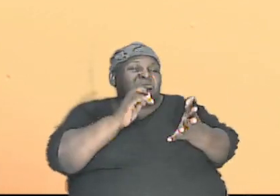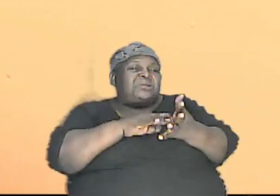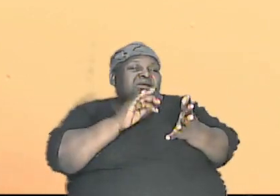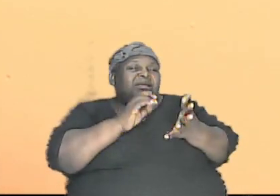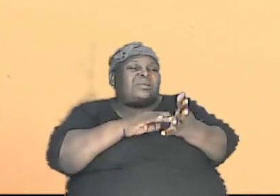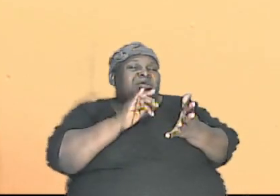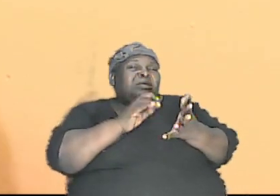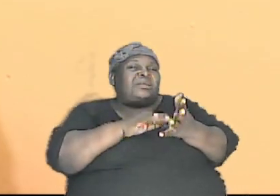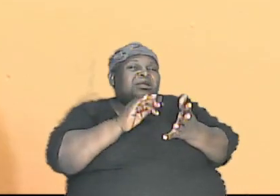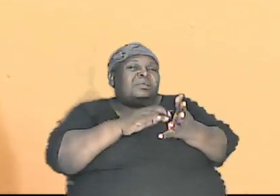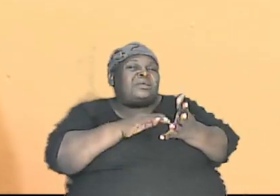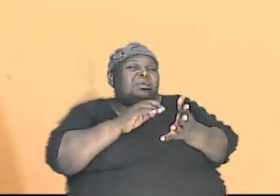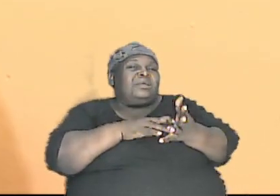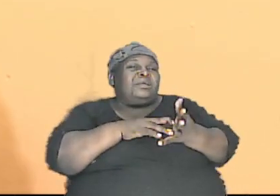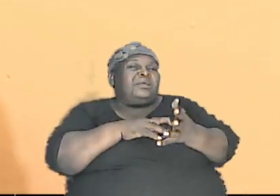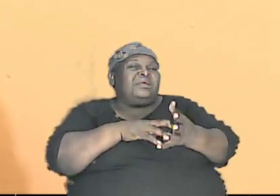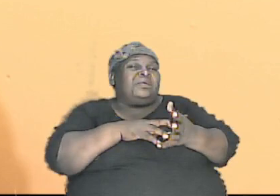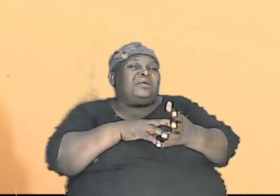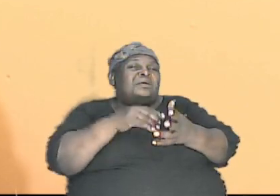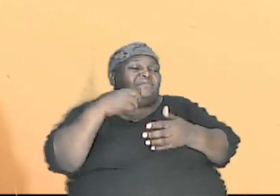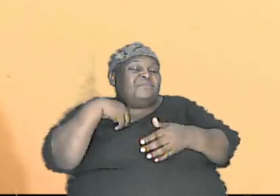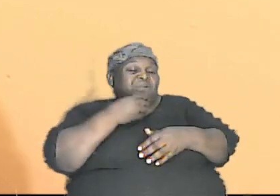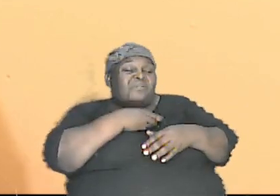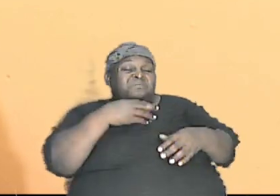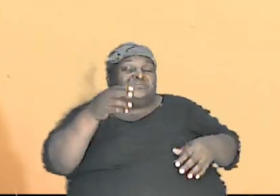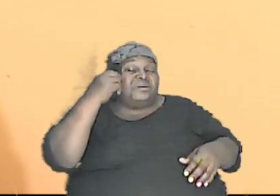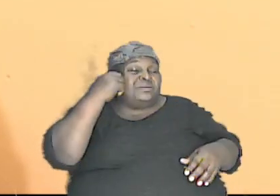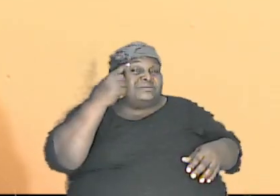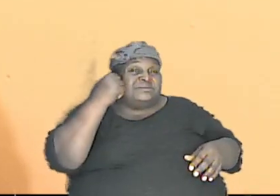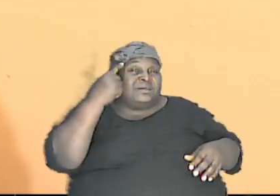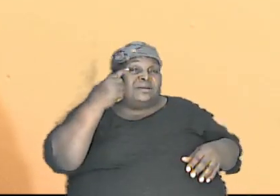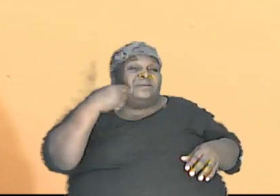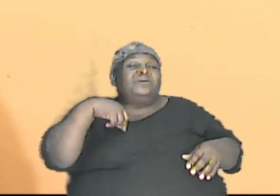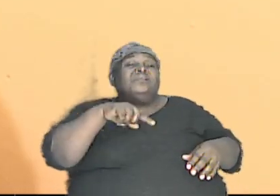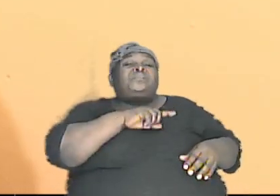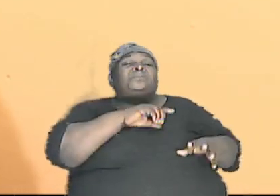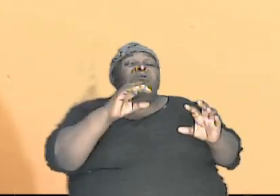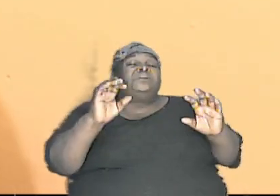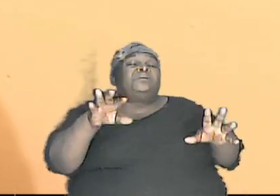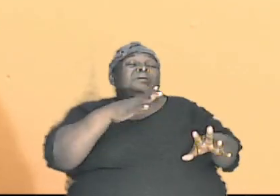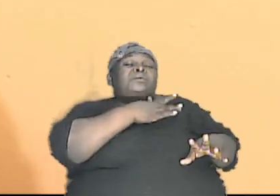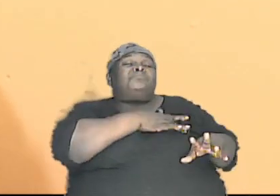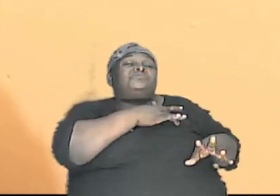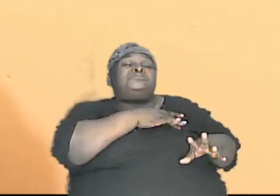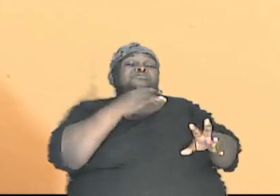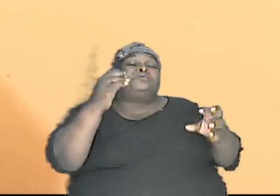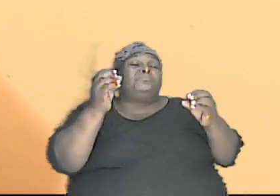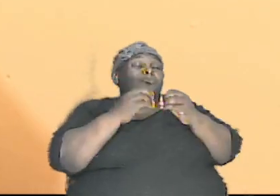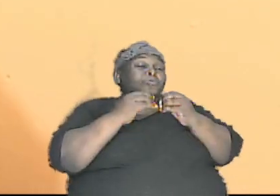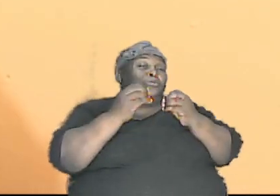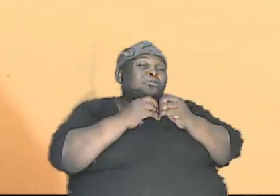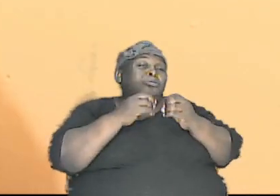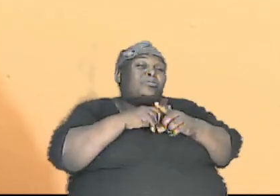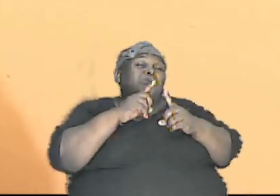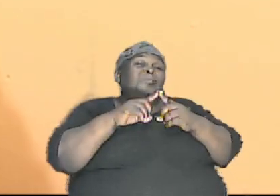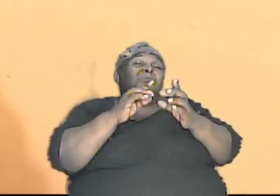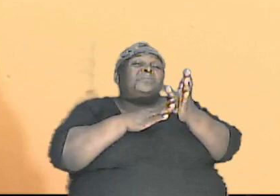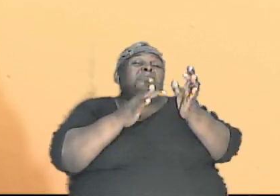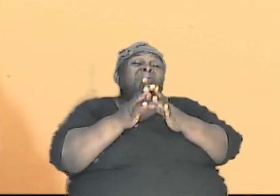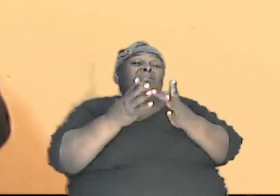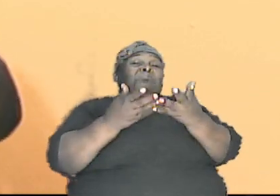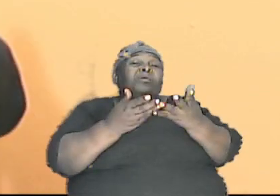transitioning into for us to understand so we can appreciate more when the Bible